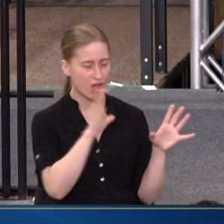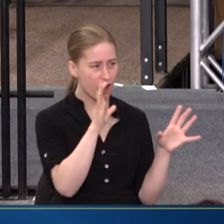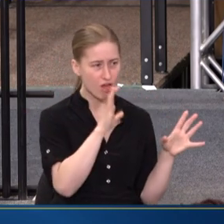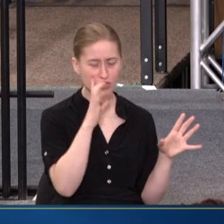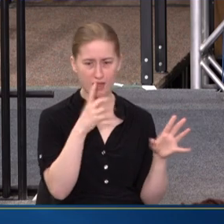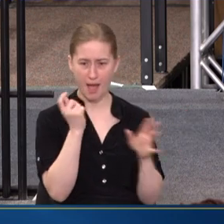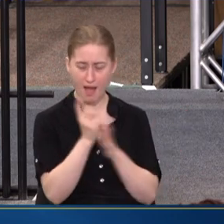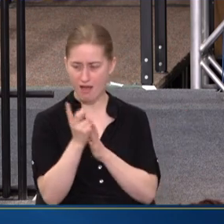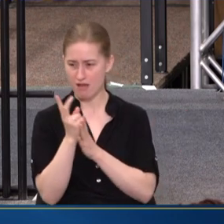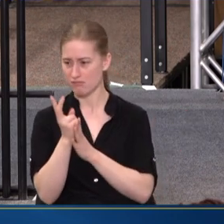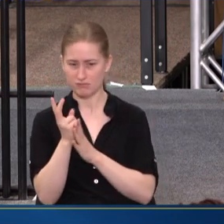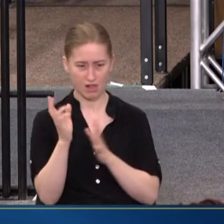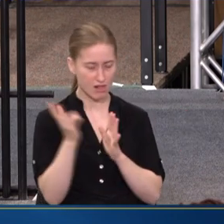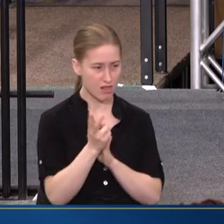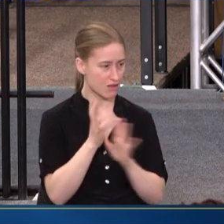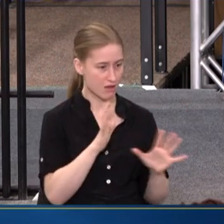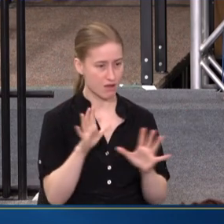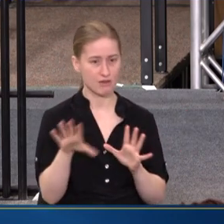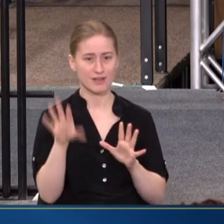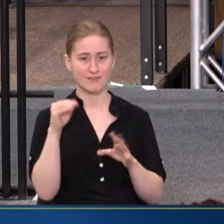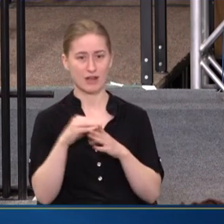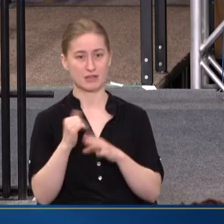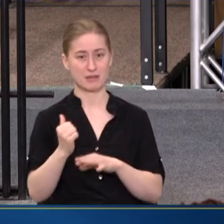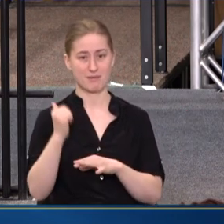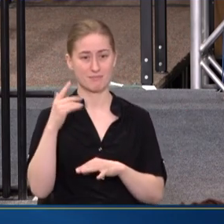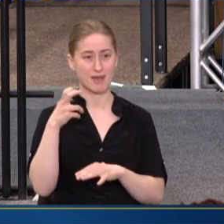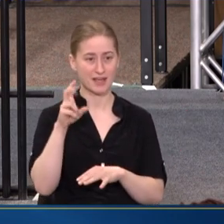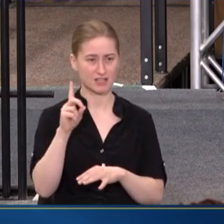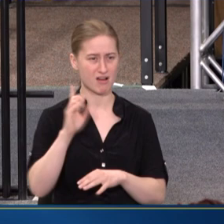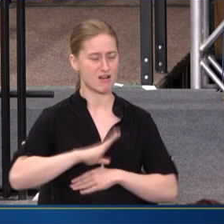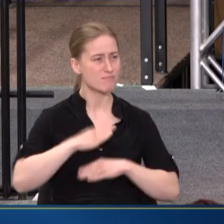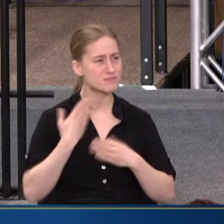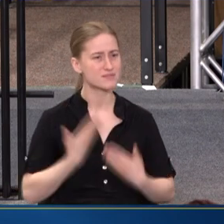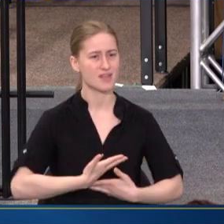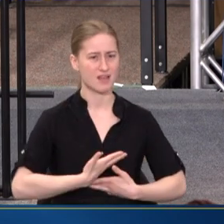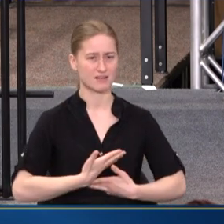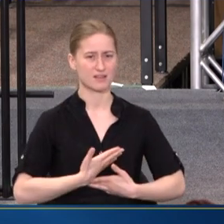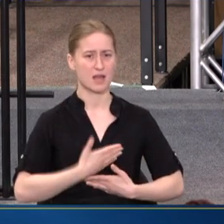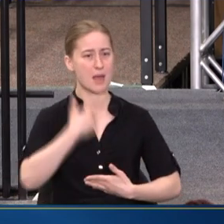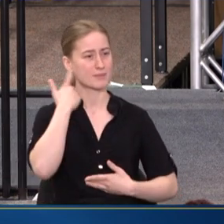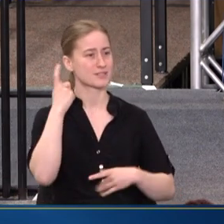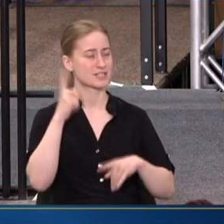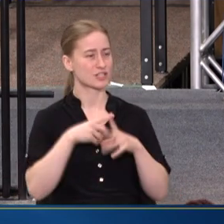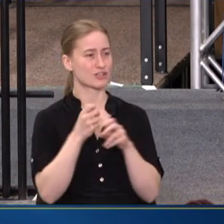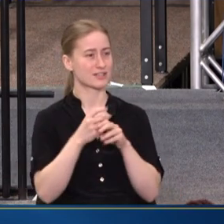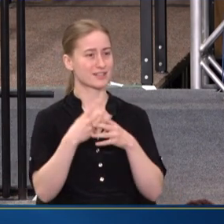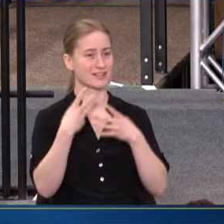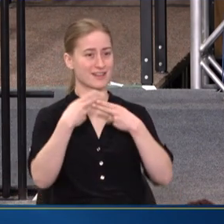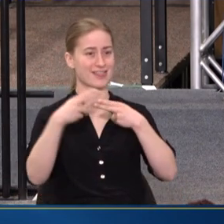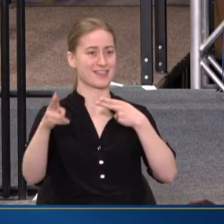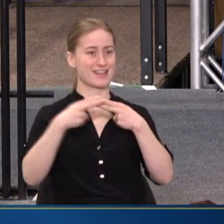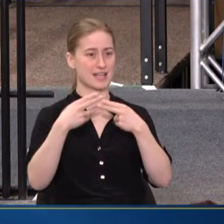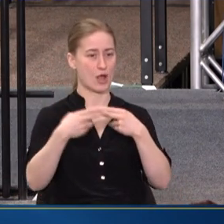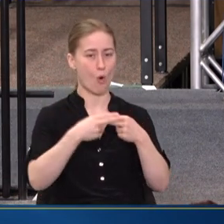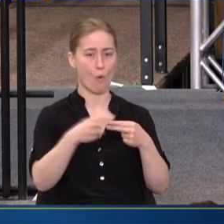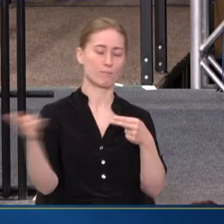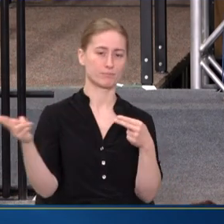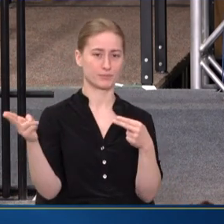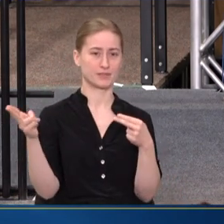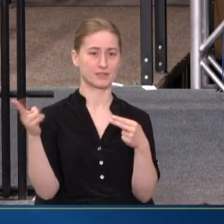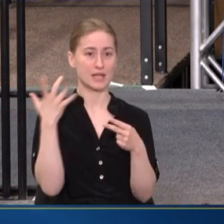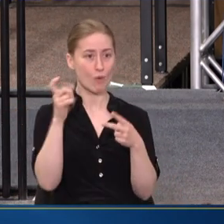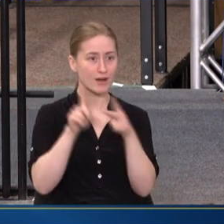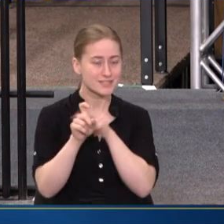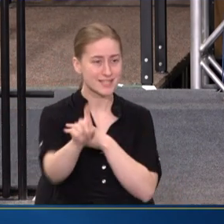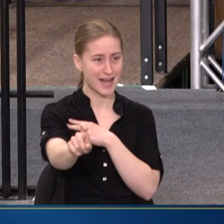MINUTES OF LOOKING FOR HIM, WE FOUND HIM IN OUR BACKYARD UPSET BECAUSE HE COULDN'T GET THE GATE ON THE FENCE OPEN TO GET